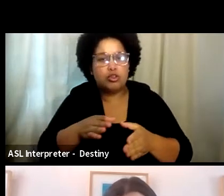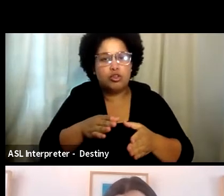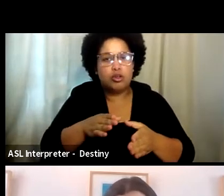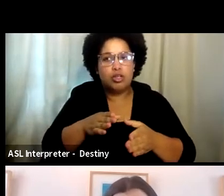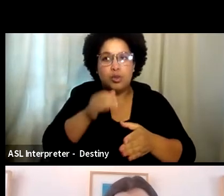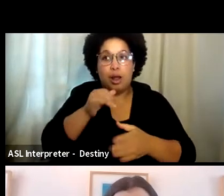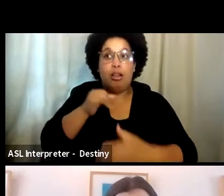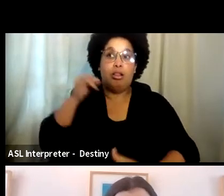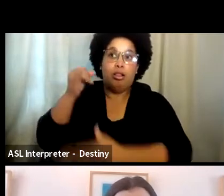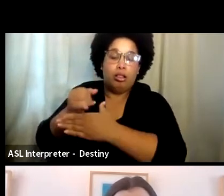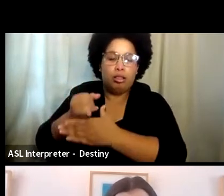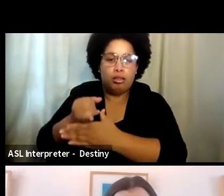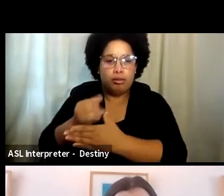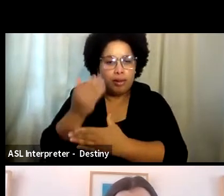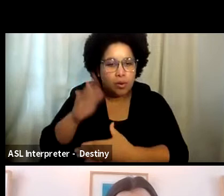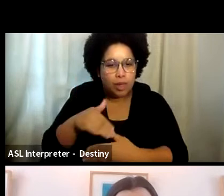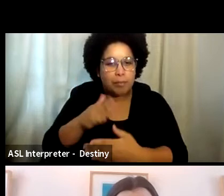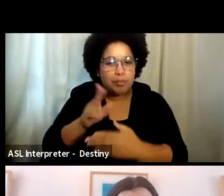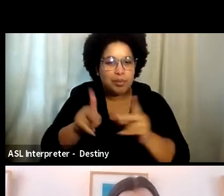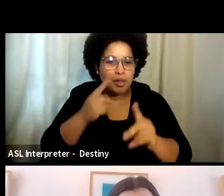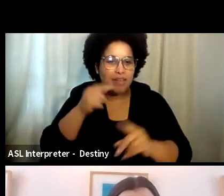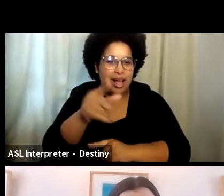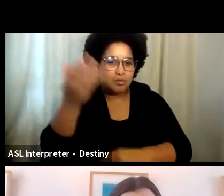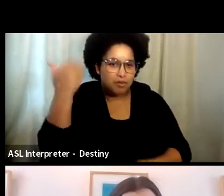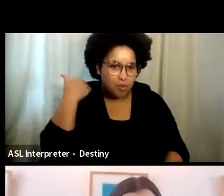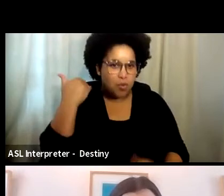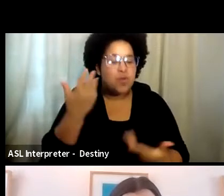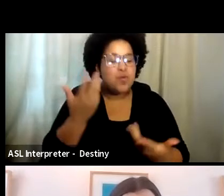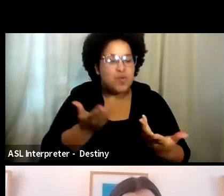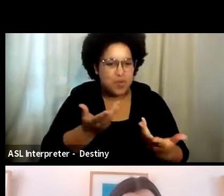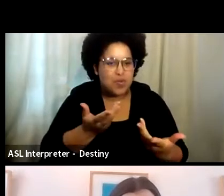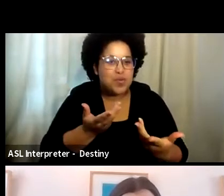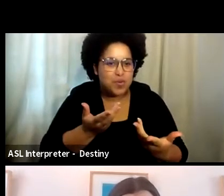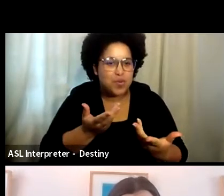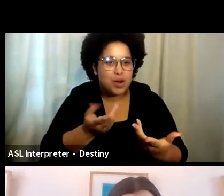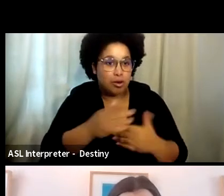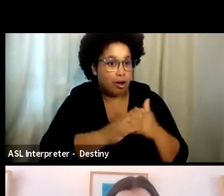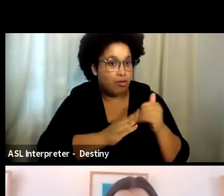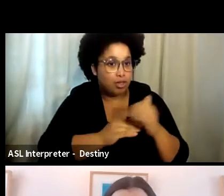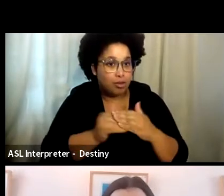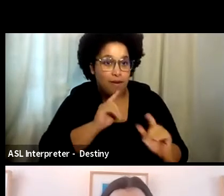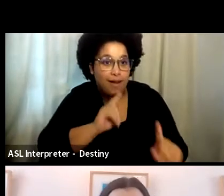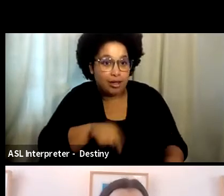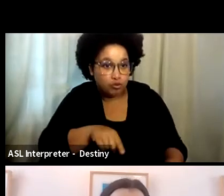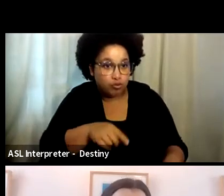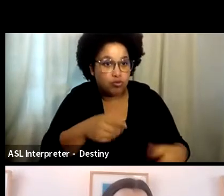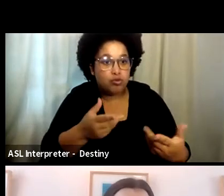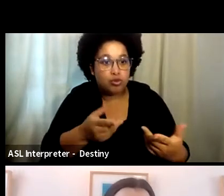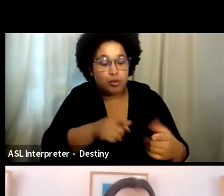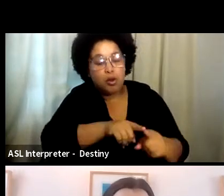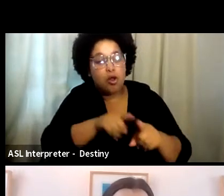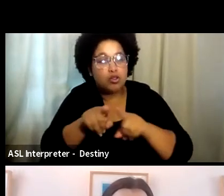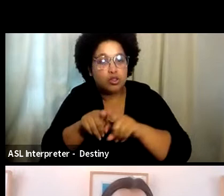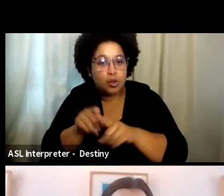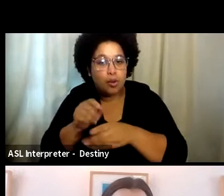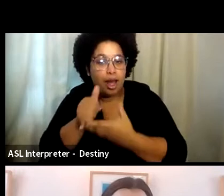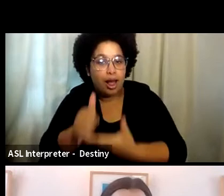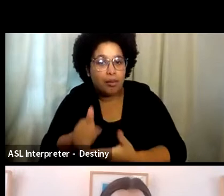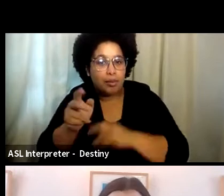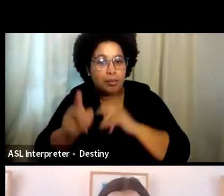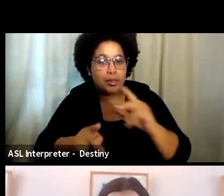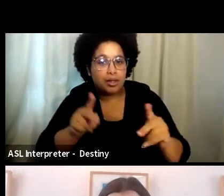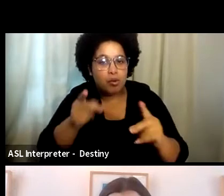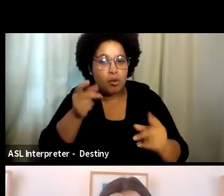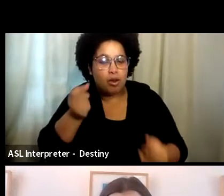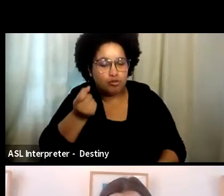questions that have come to both of you over time and that you're quite comfortable not only answering, but helping people